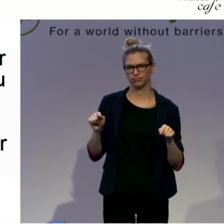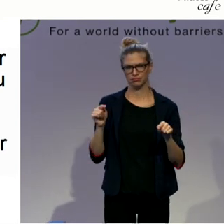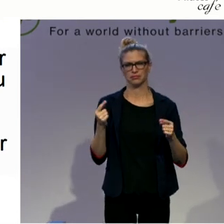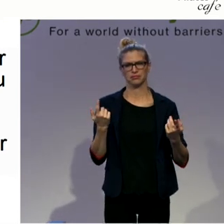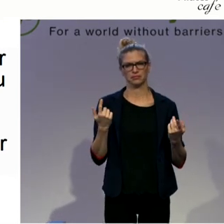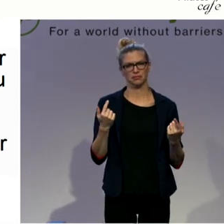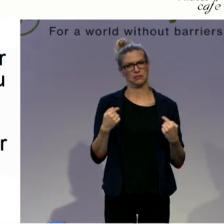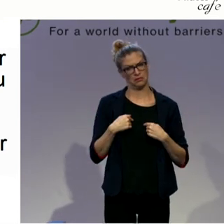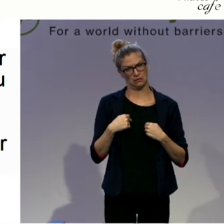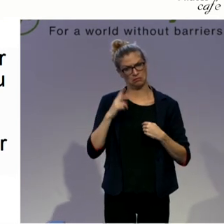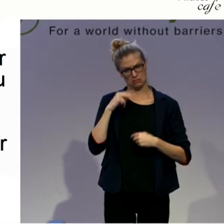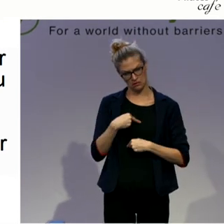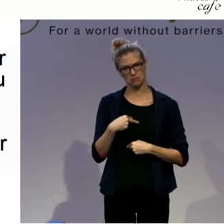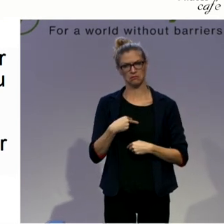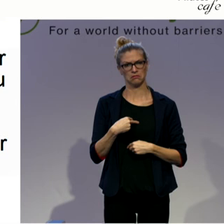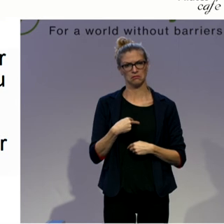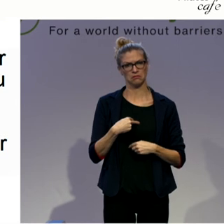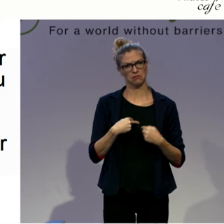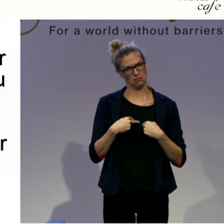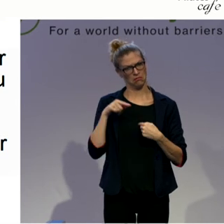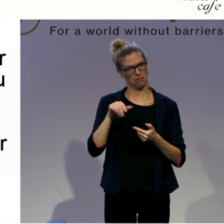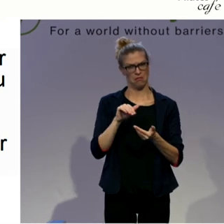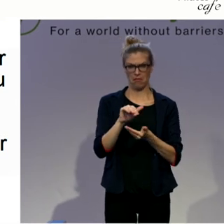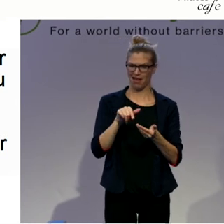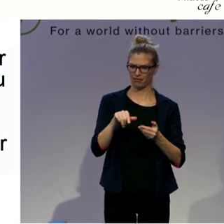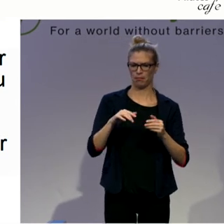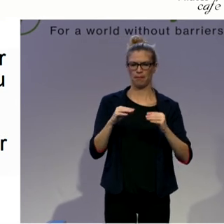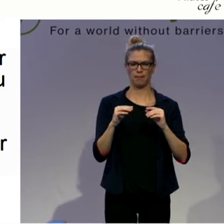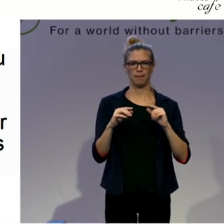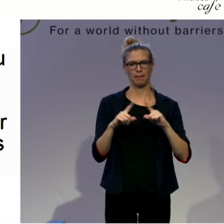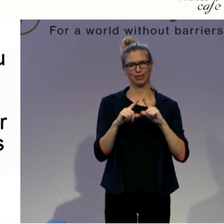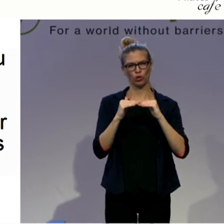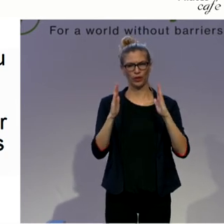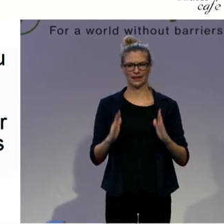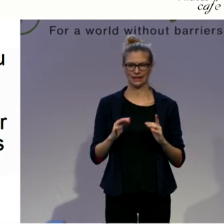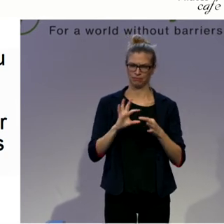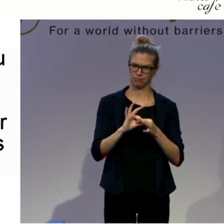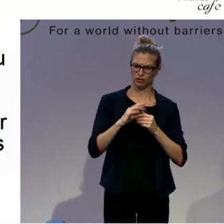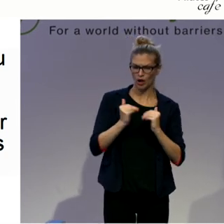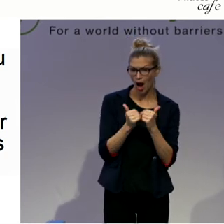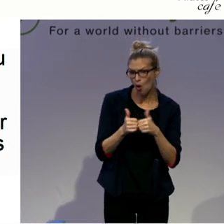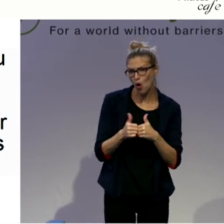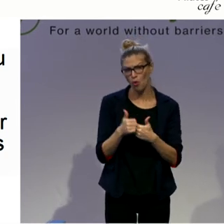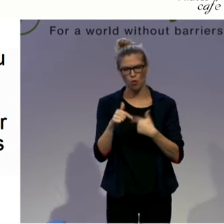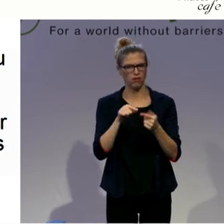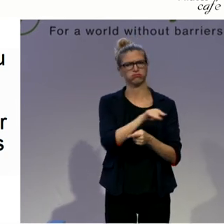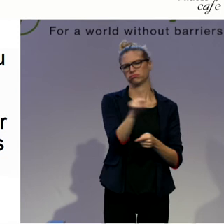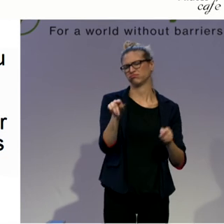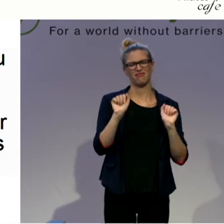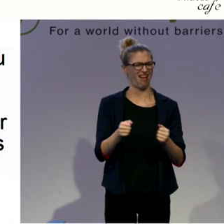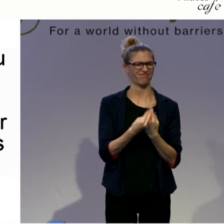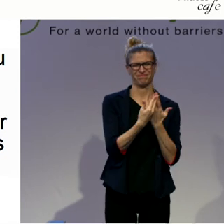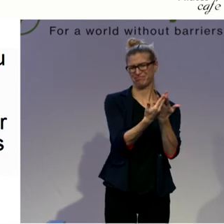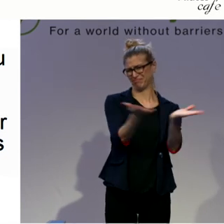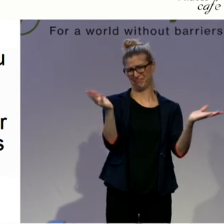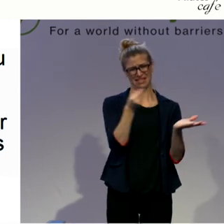and promote Pilates method as the most accessible exercise fitness. It was developed by Joseph